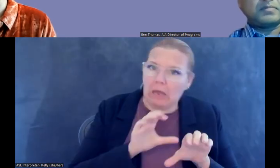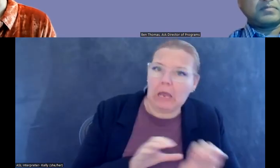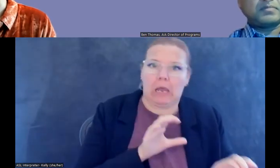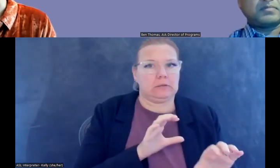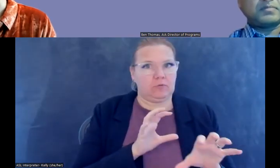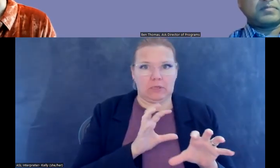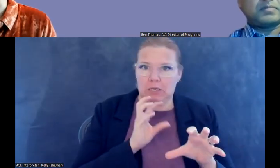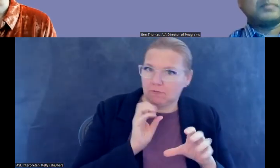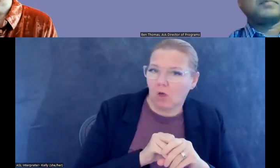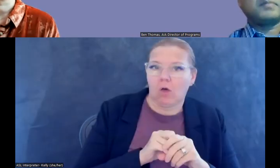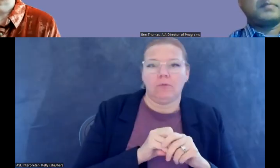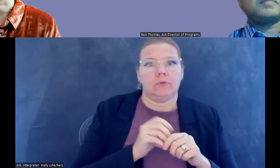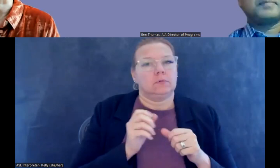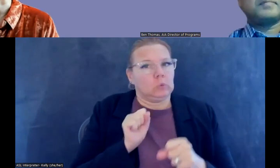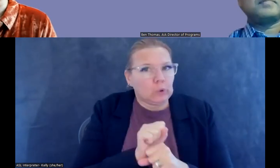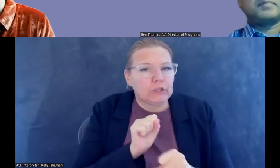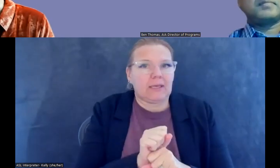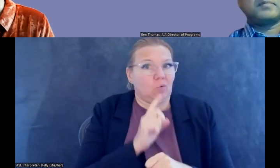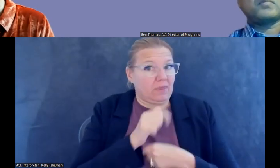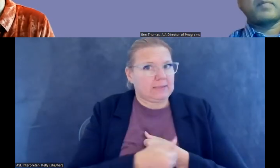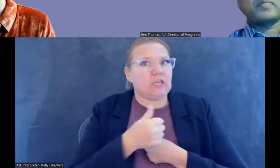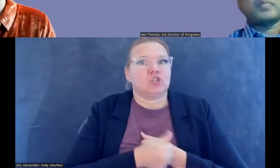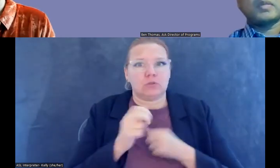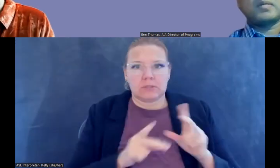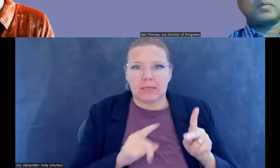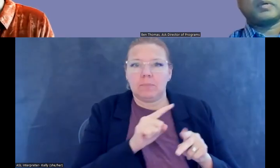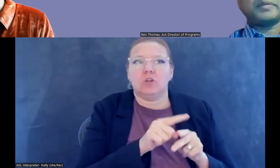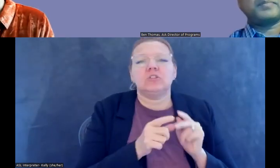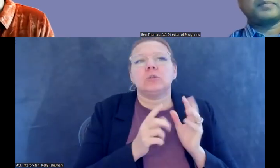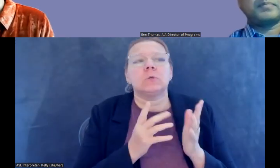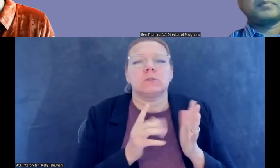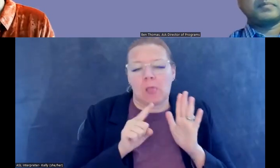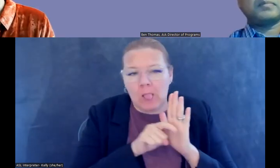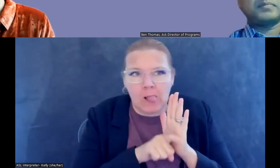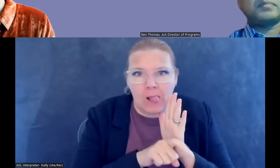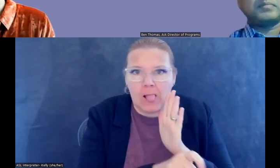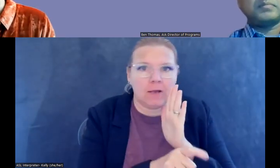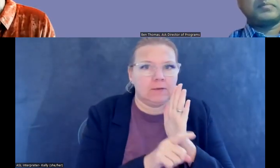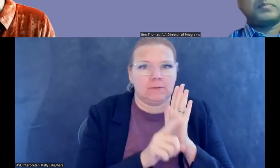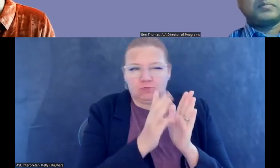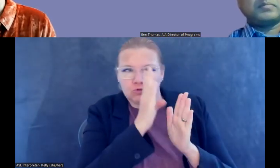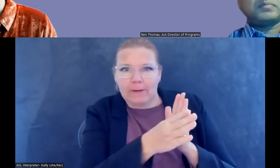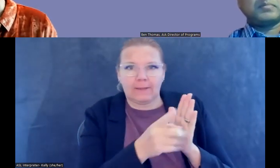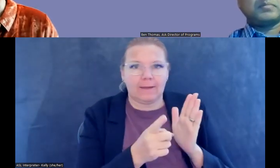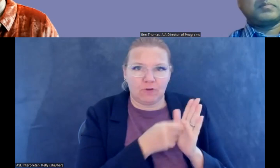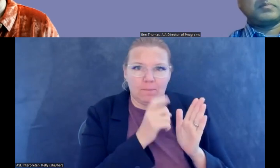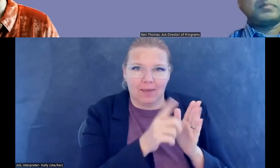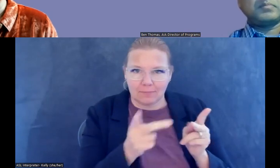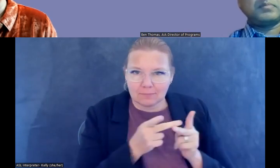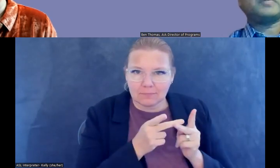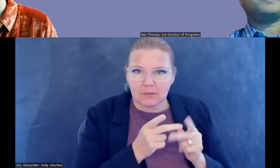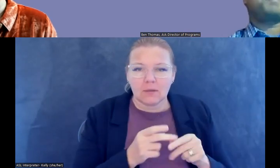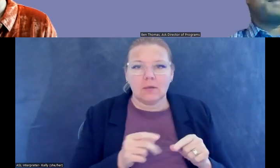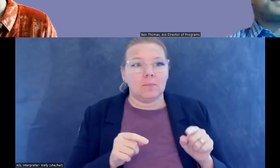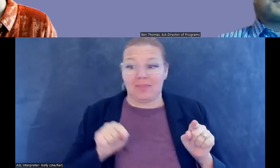in some cases, very dangerous people to, to source them directly from the sites. But, you know, one made the other possible,